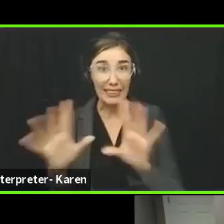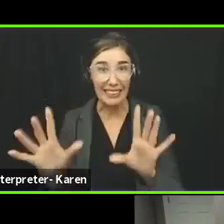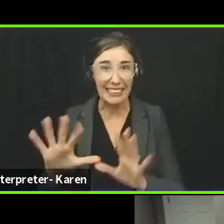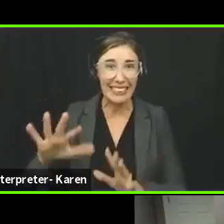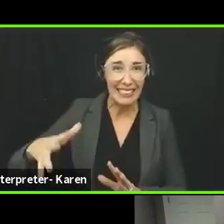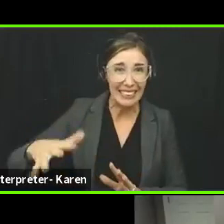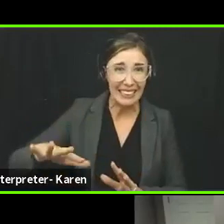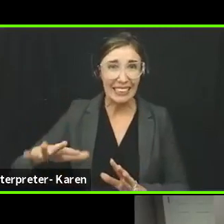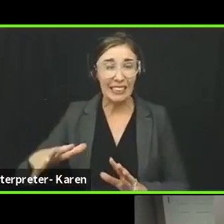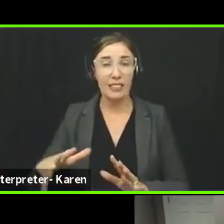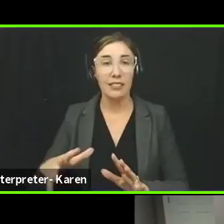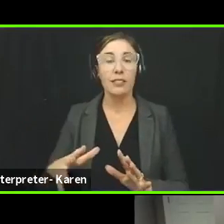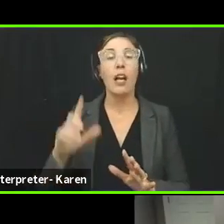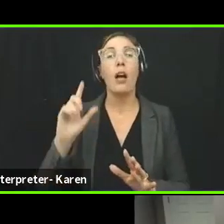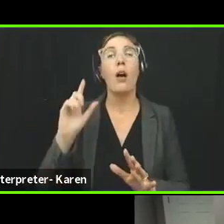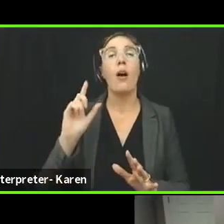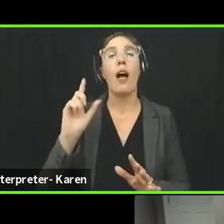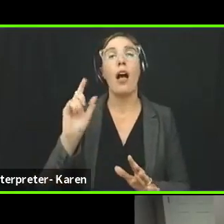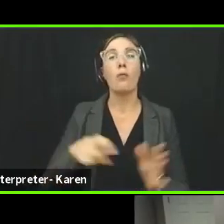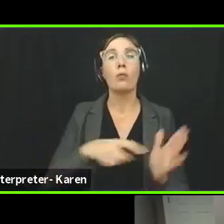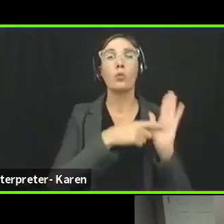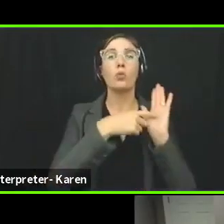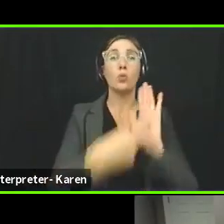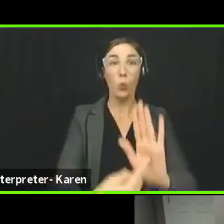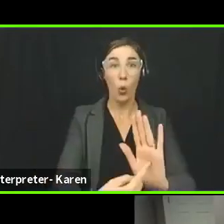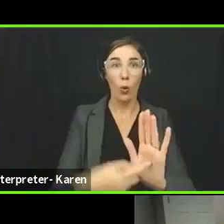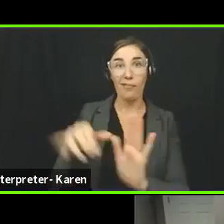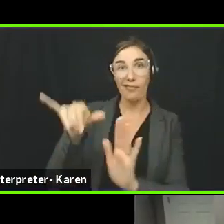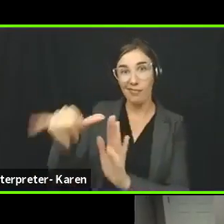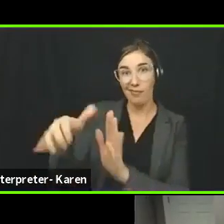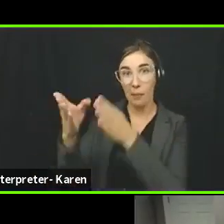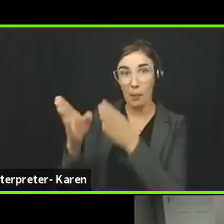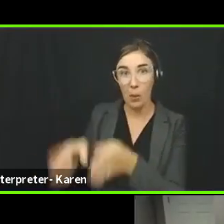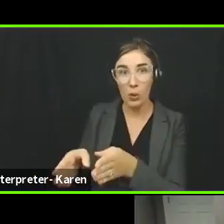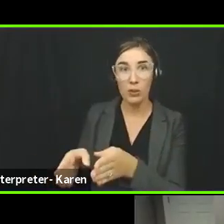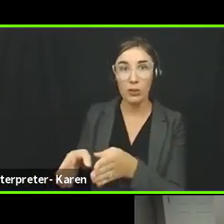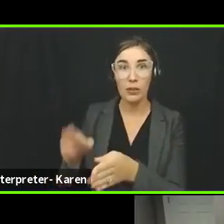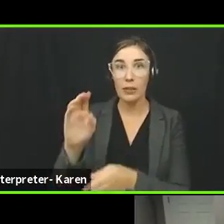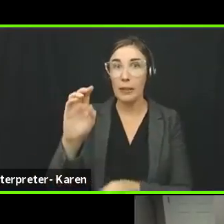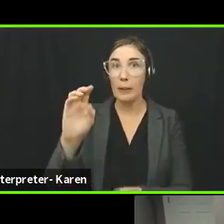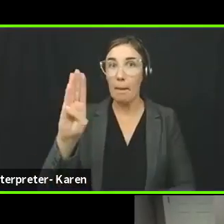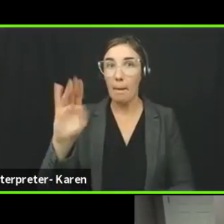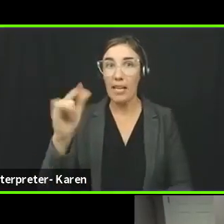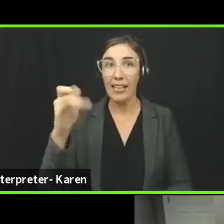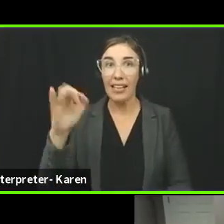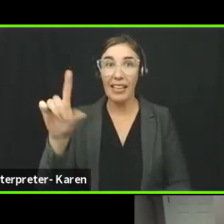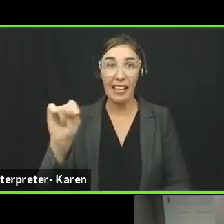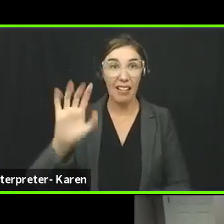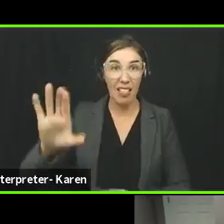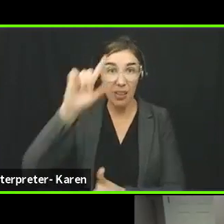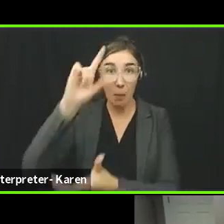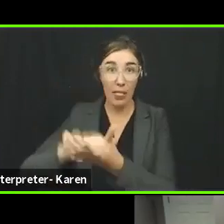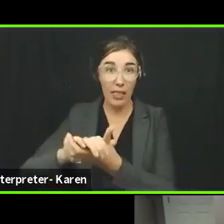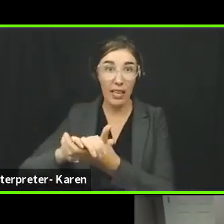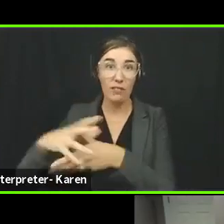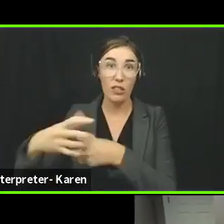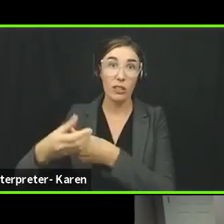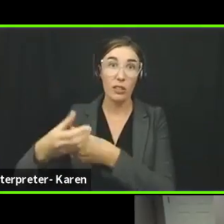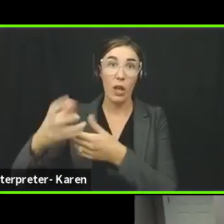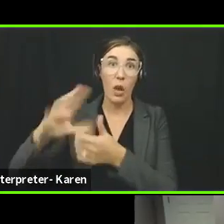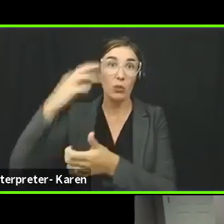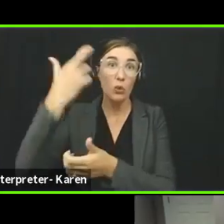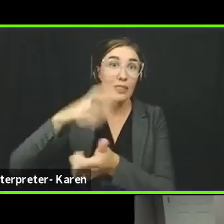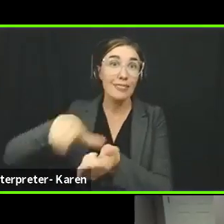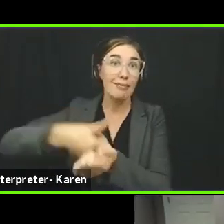we have to be able to show that the perpetrator's, you know, bigoted beliefs motivated their conduct through